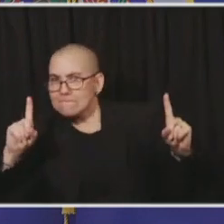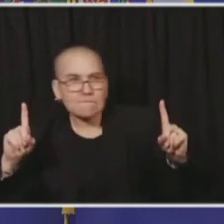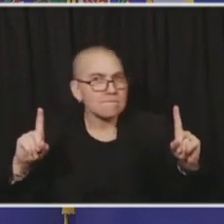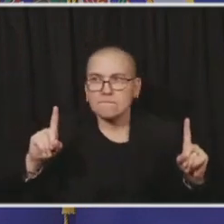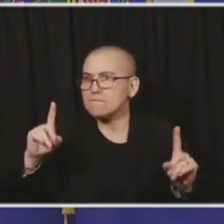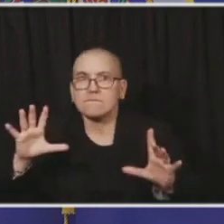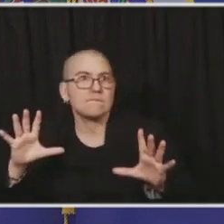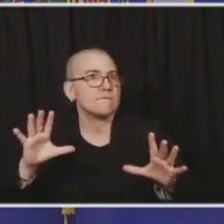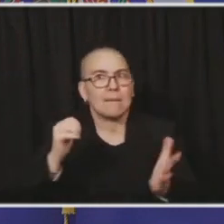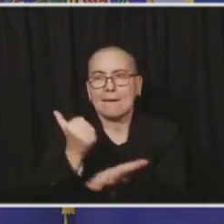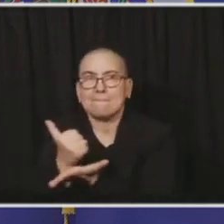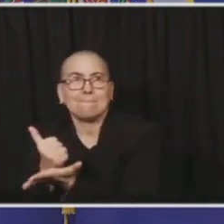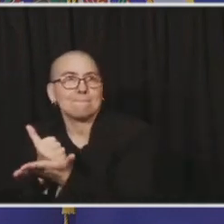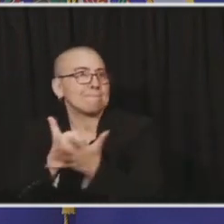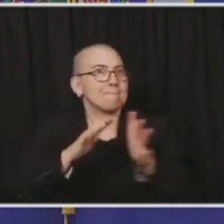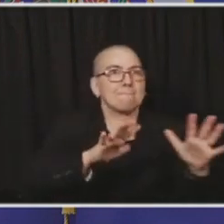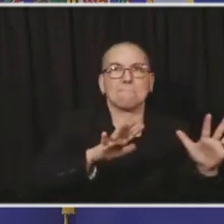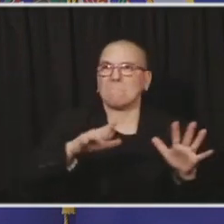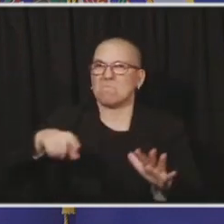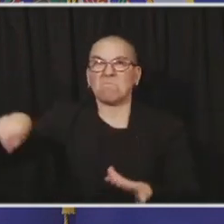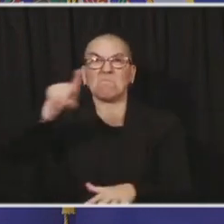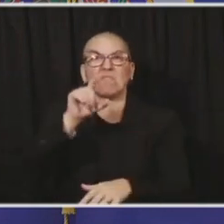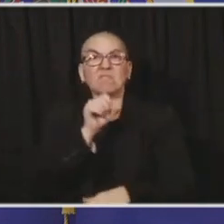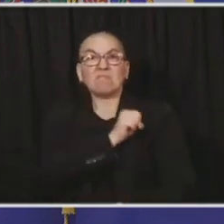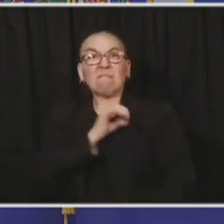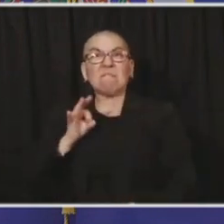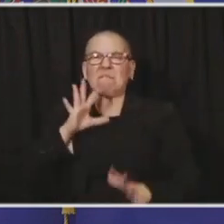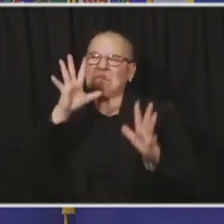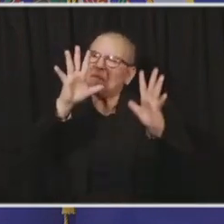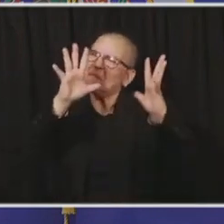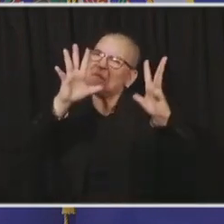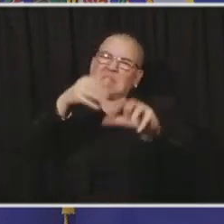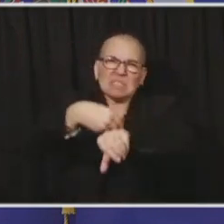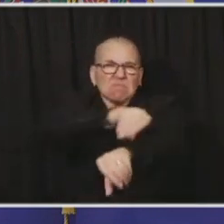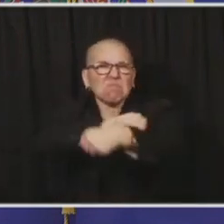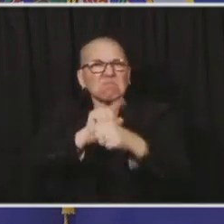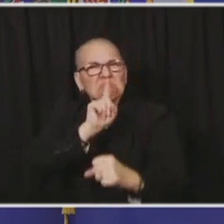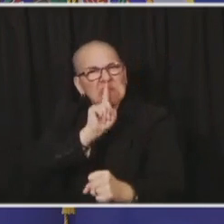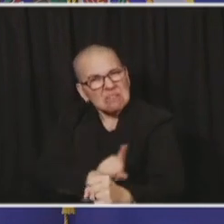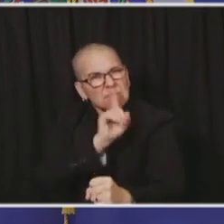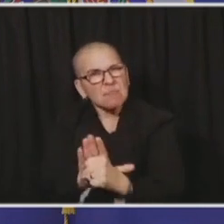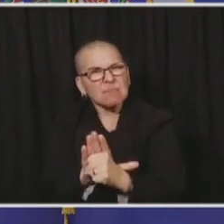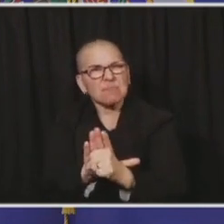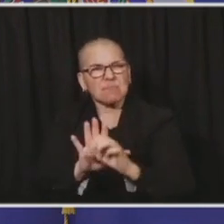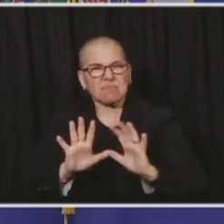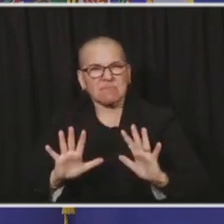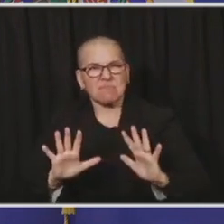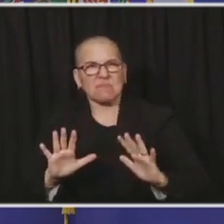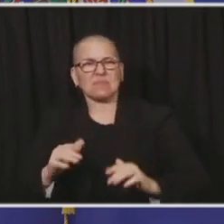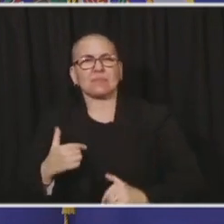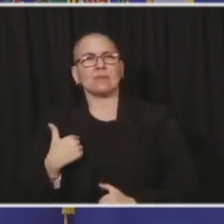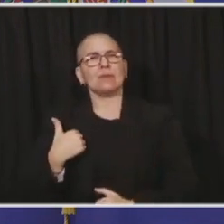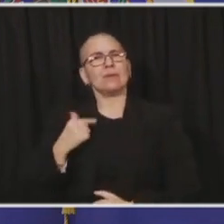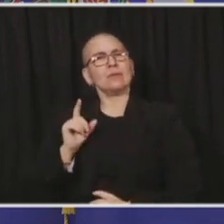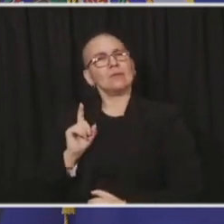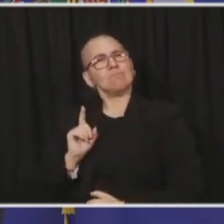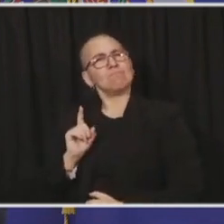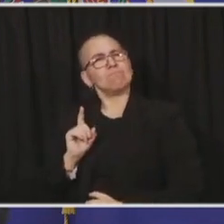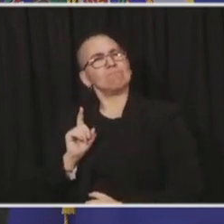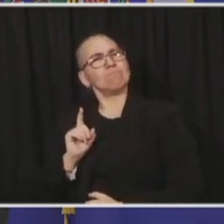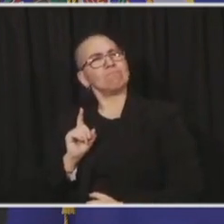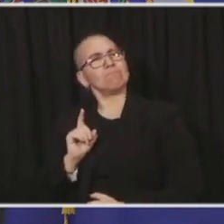staff. And I stopped and talked to one of our young male nurses, probably 35.